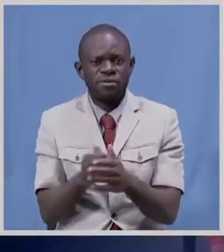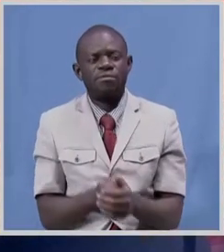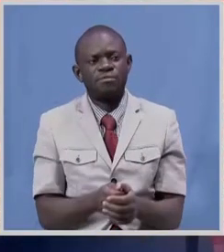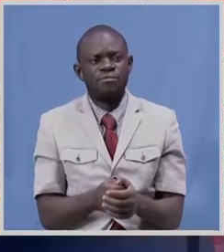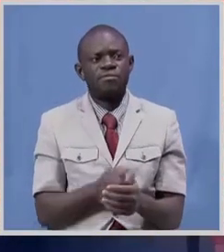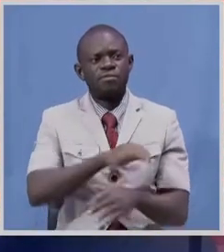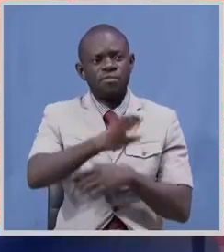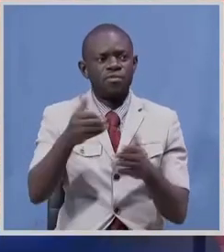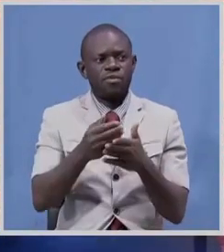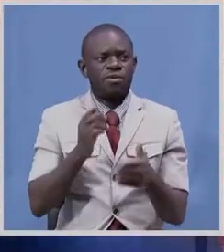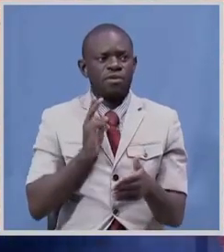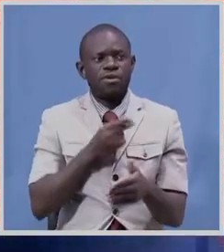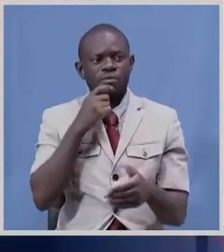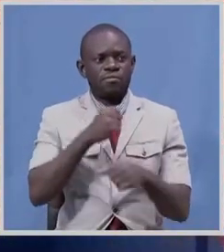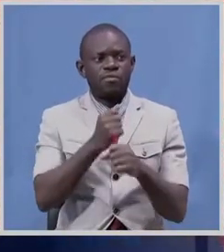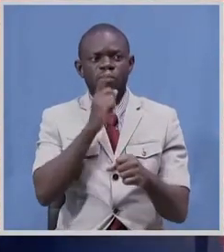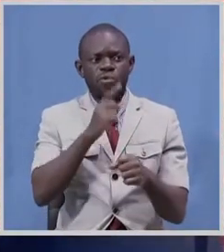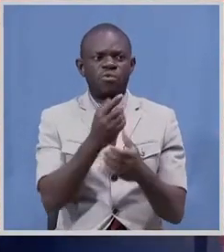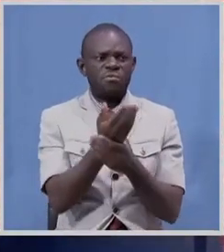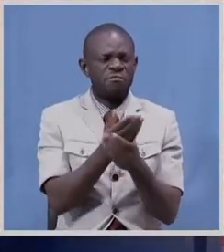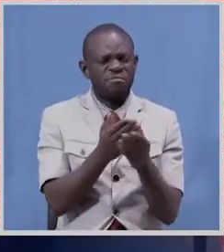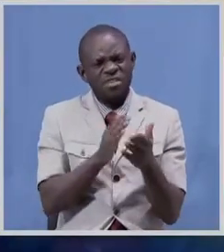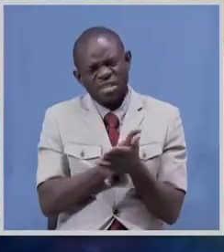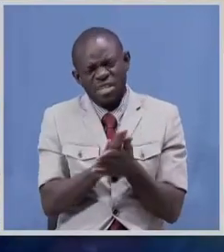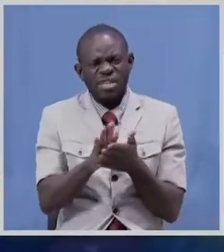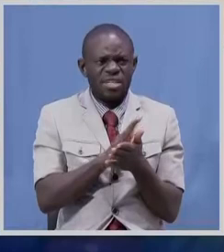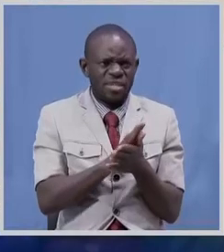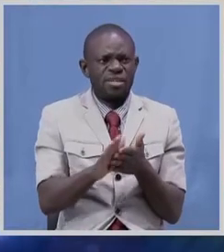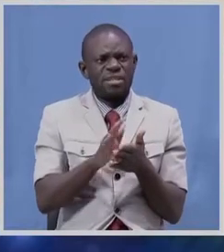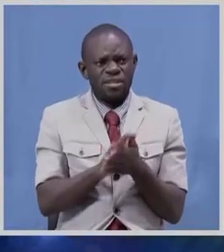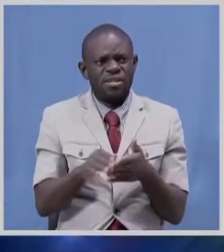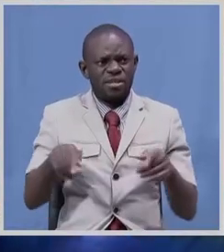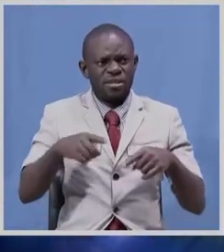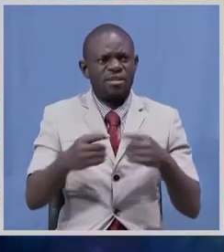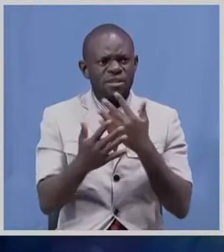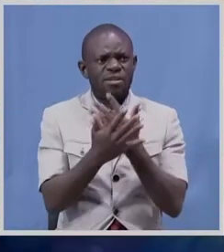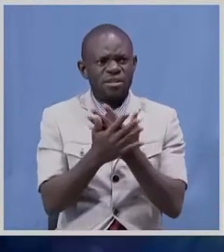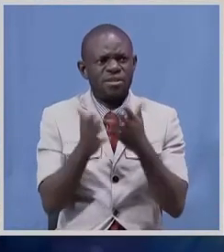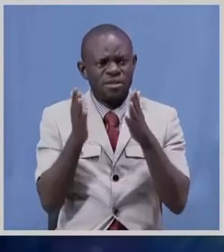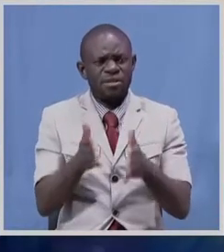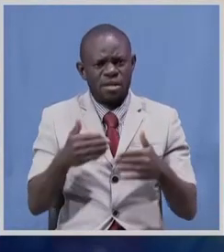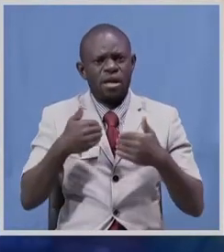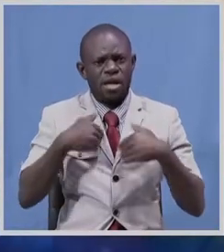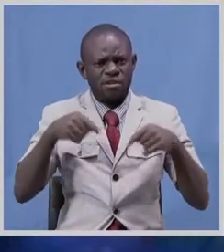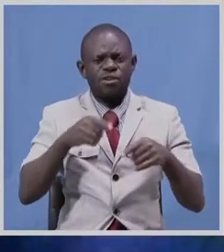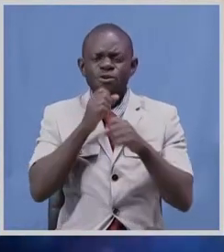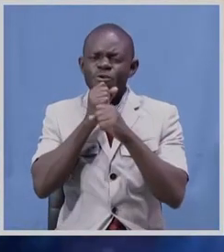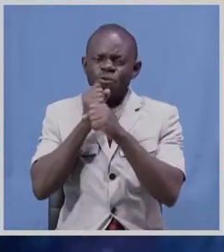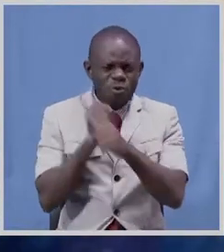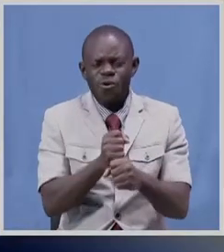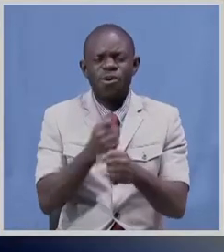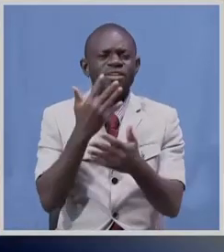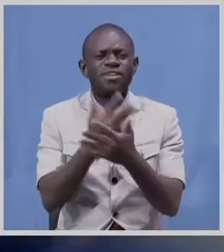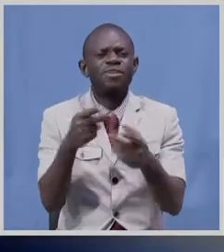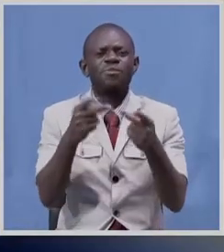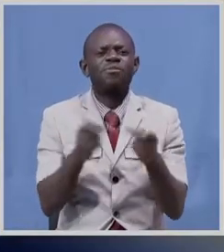lot of inmates here i'm told it's one of the oldest prisons in the country mr minister sir we have brought